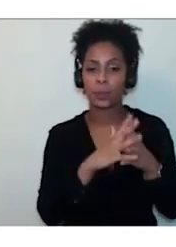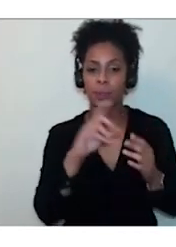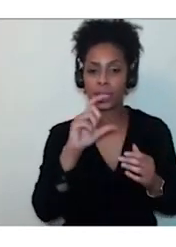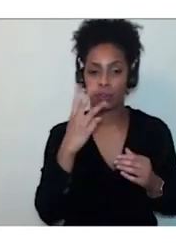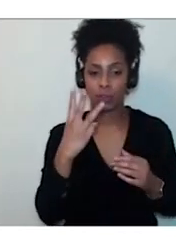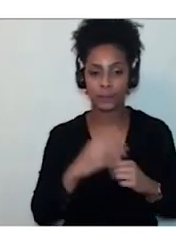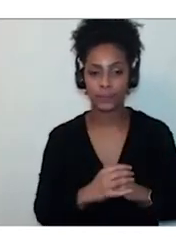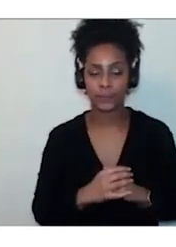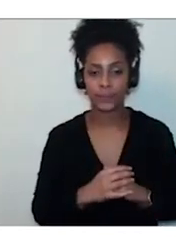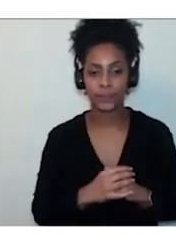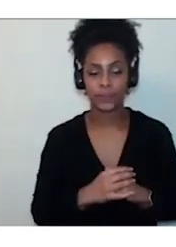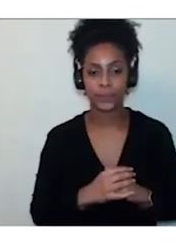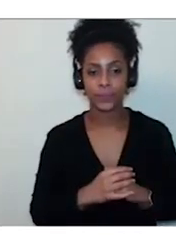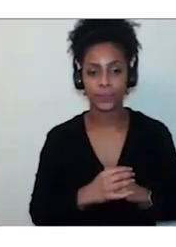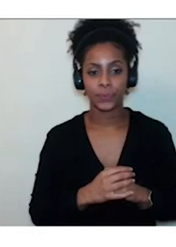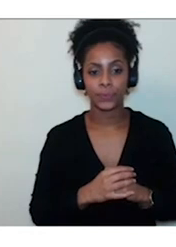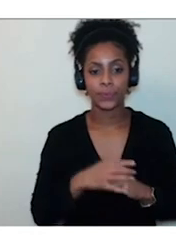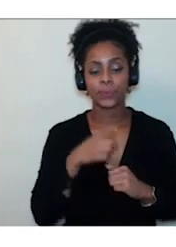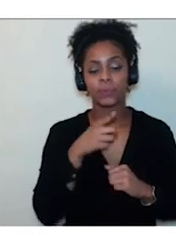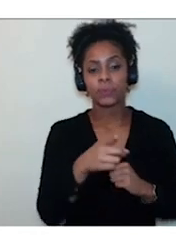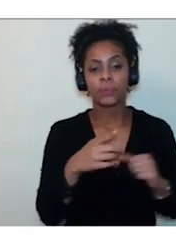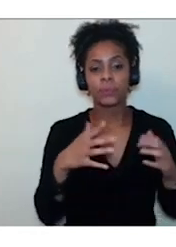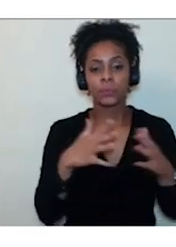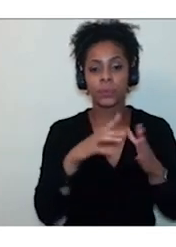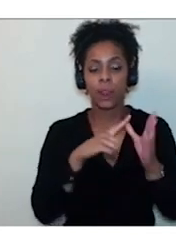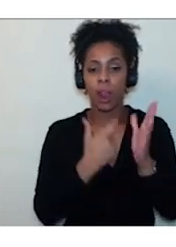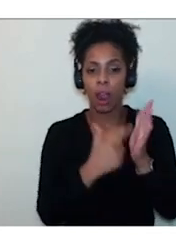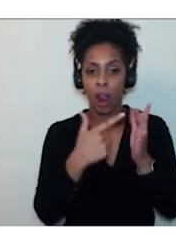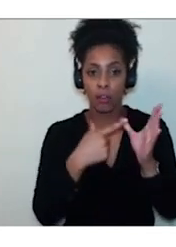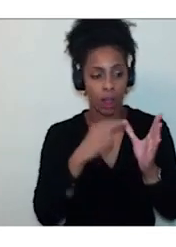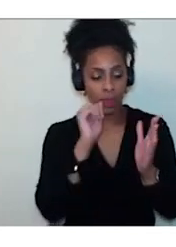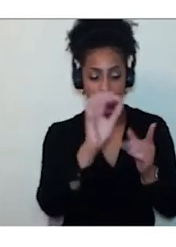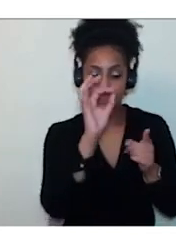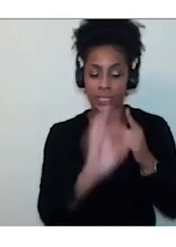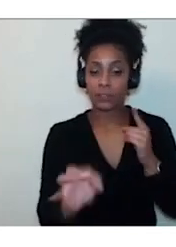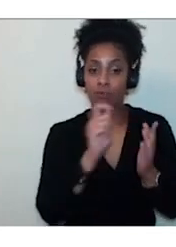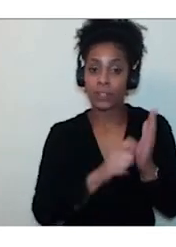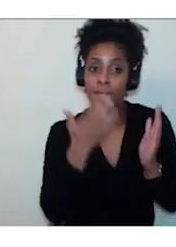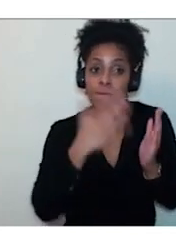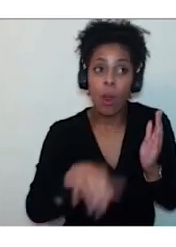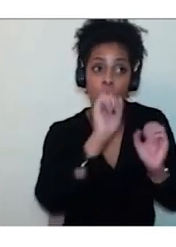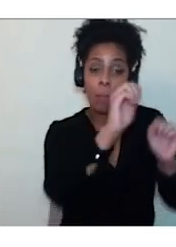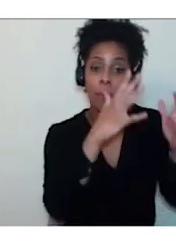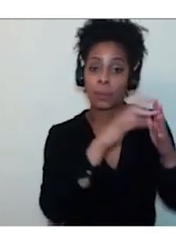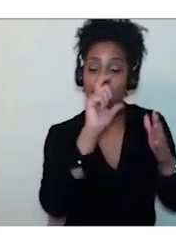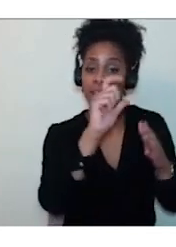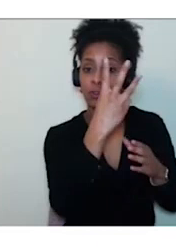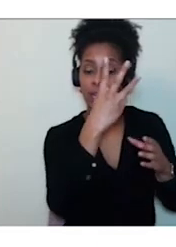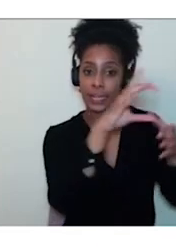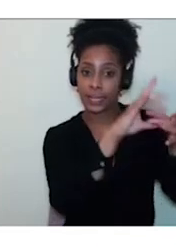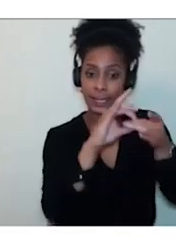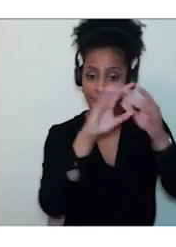WII ARIA is a specification written by the W3C defining a set of additional HTML attributes